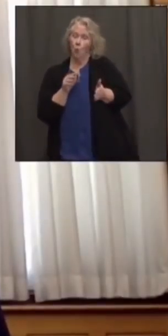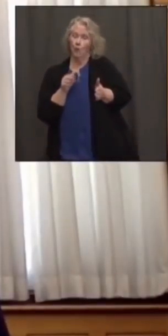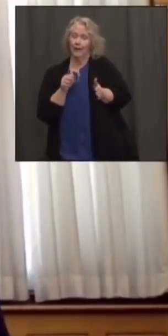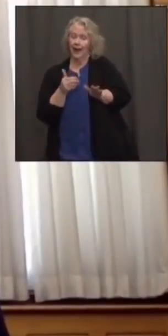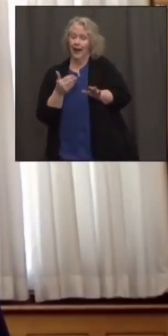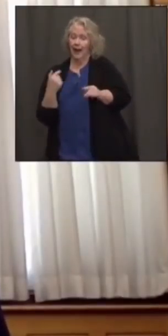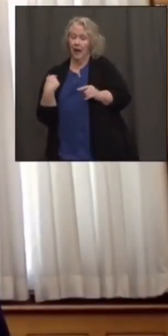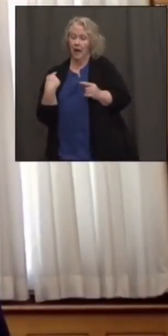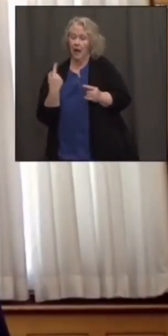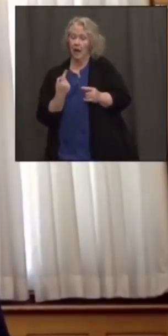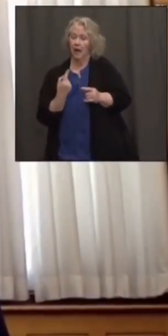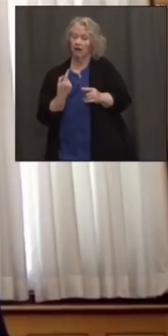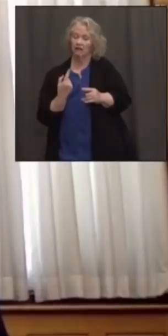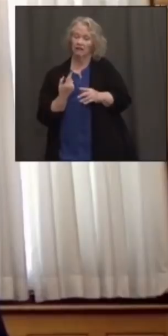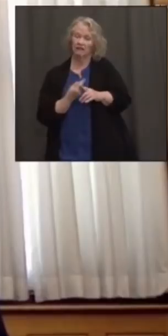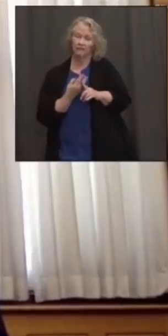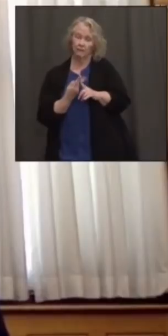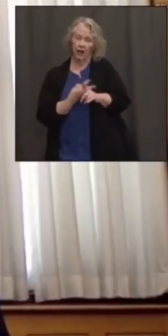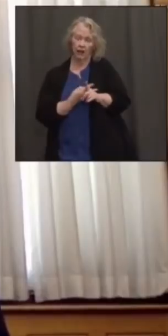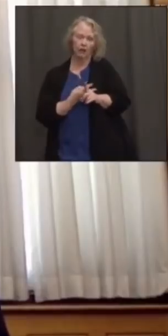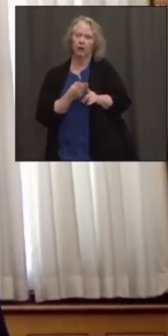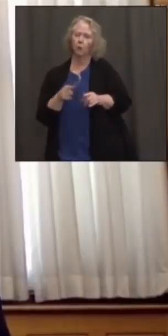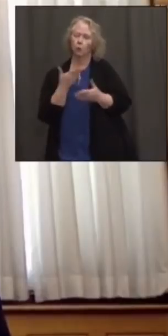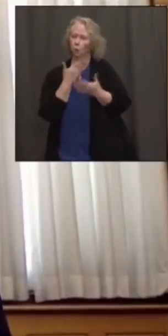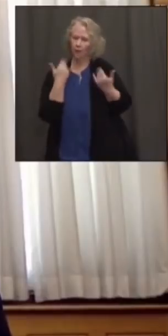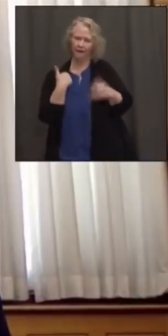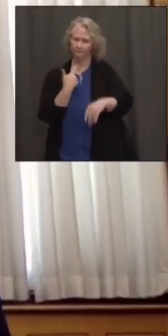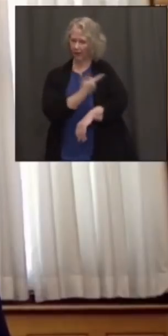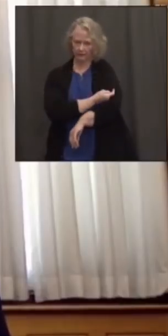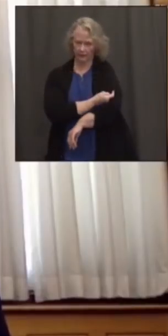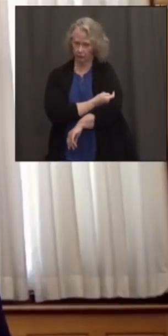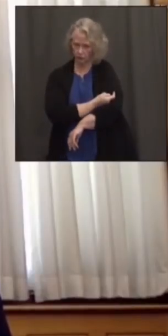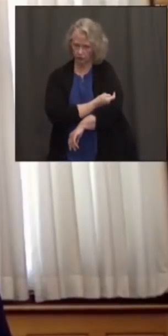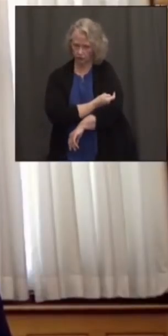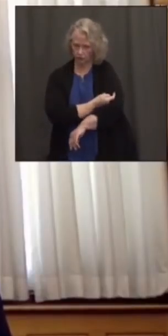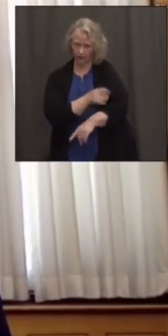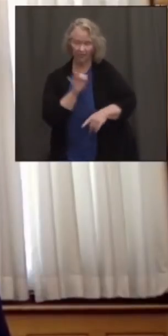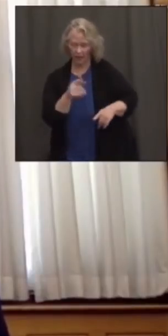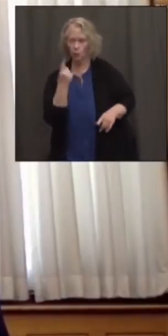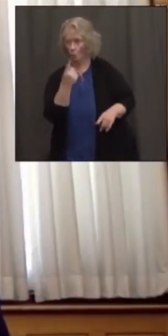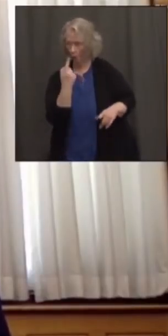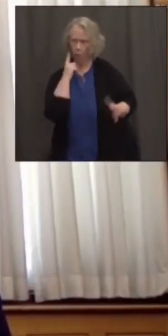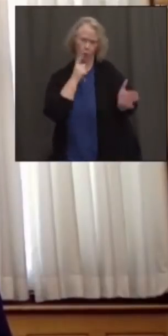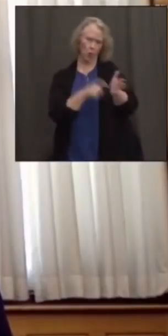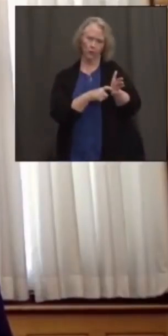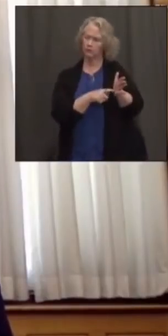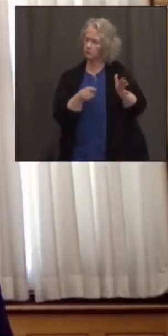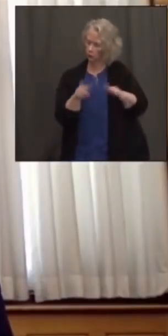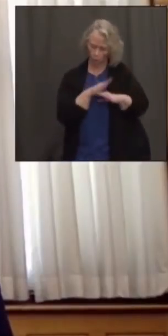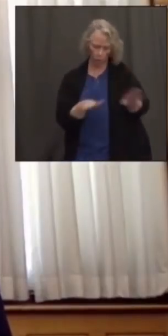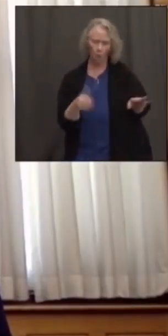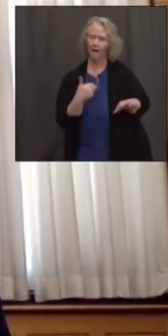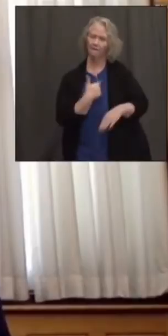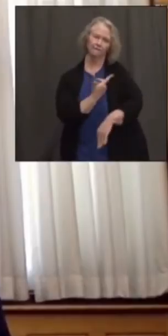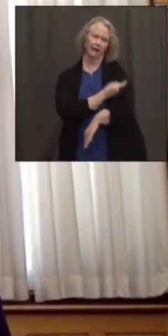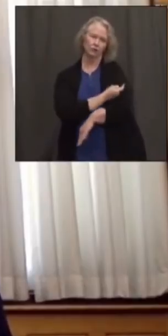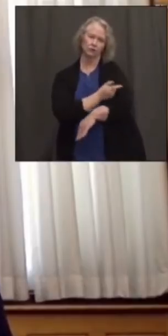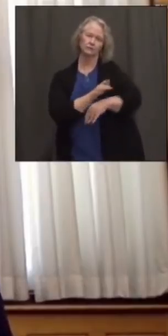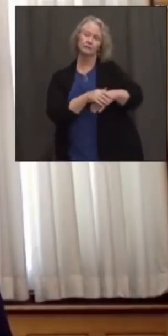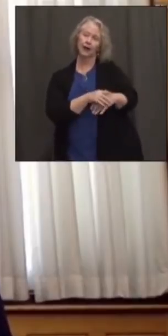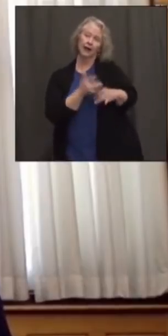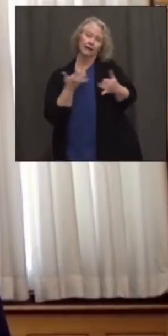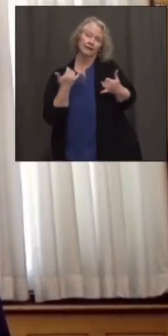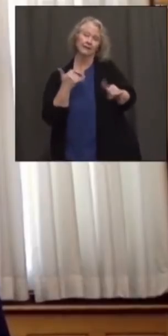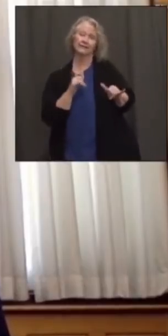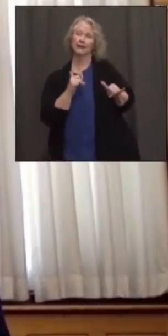the last several months from COVID-19 were unvaccinated. That is the common denominator. And, unfortunately, we still have people